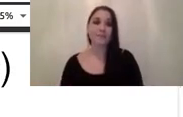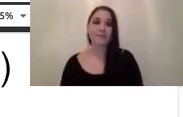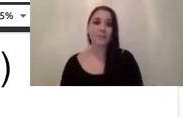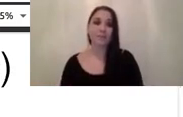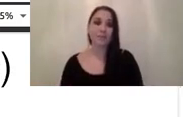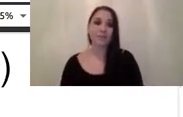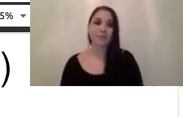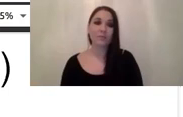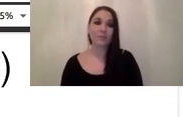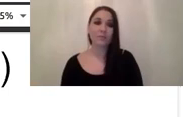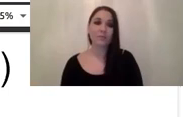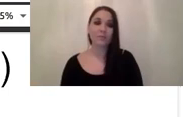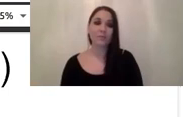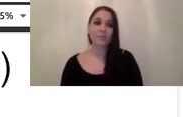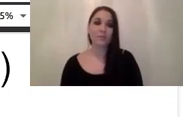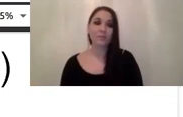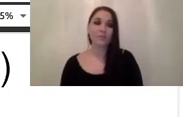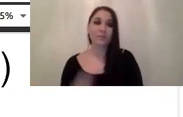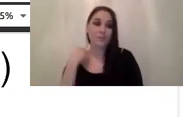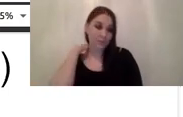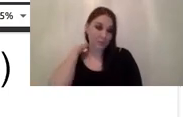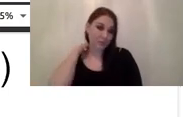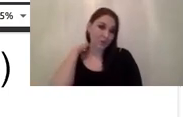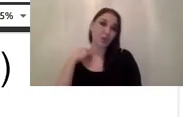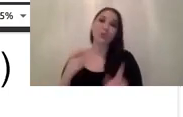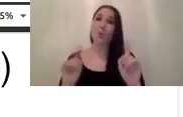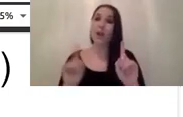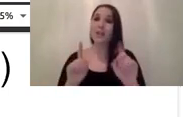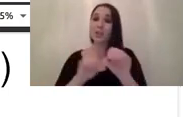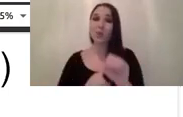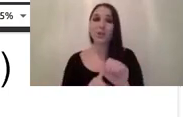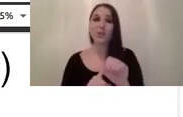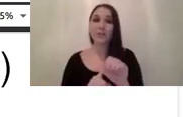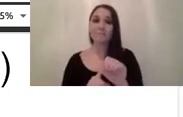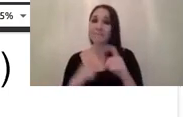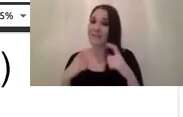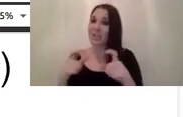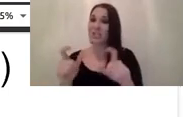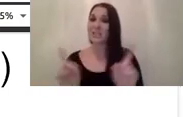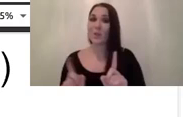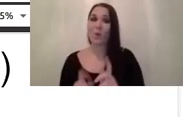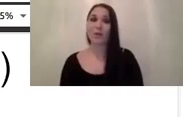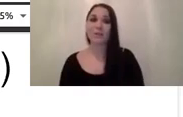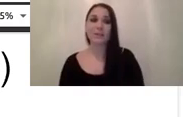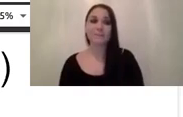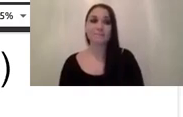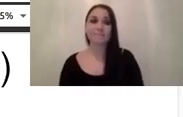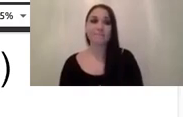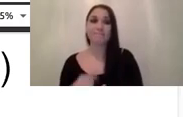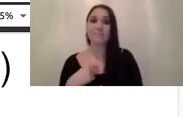let's let's try to get into uh what is quantum efficiency all the all the following slides that i'm going to be presenting